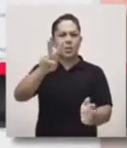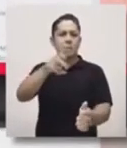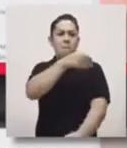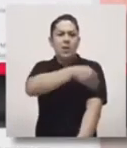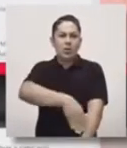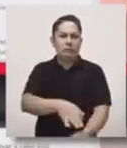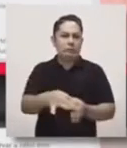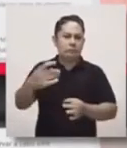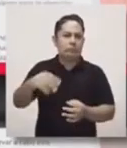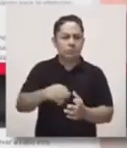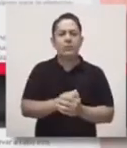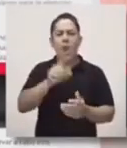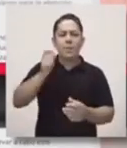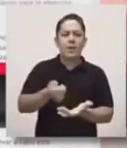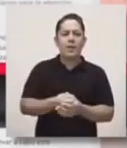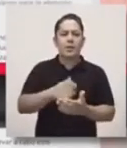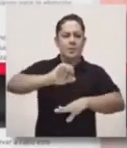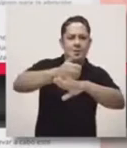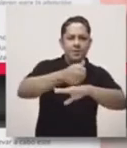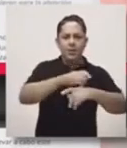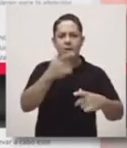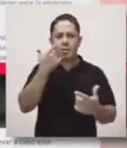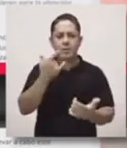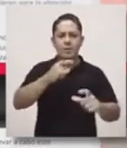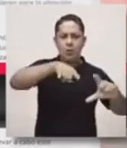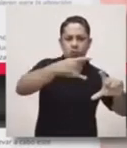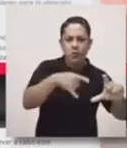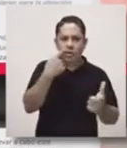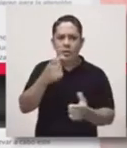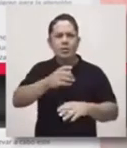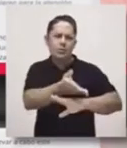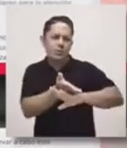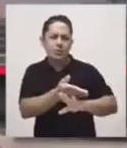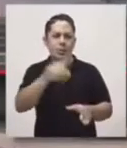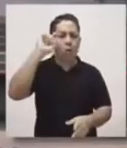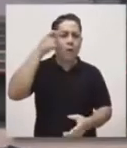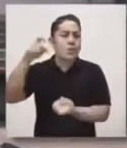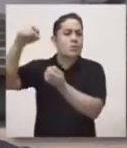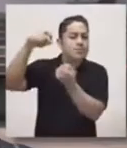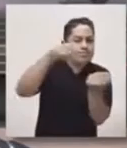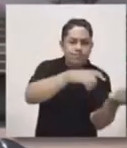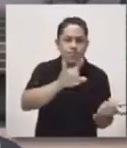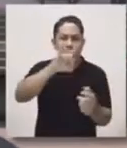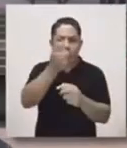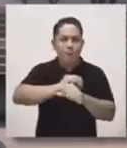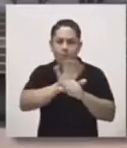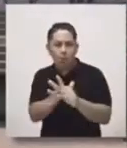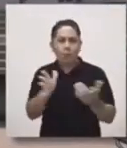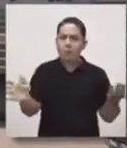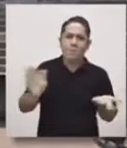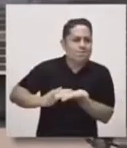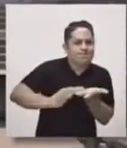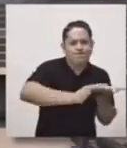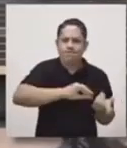timely manner. Finally, the head of the control agency asked the national government to invest the resources in equipment required for the attention of